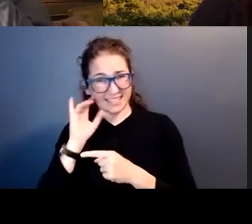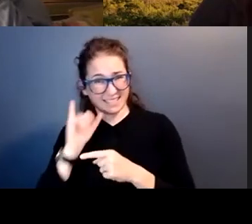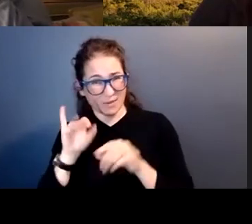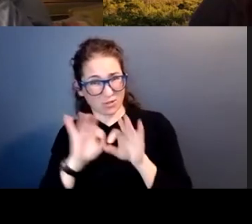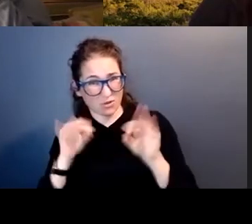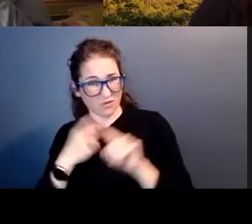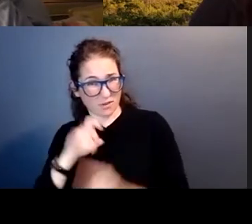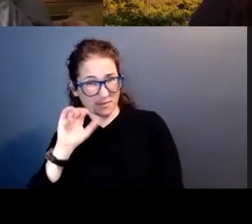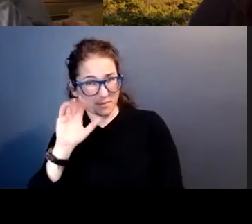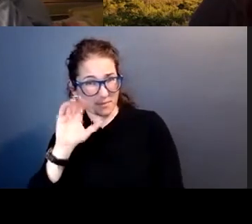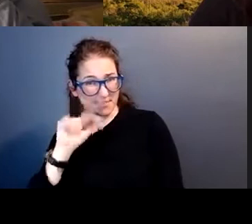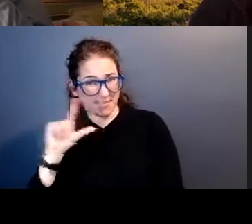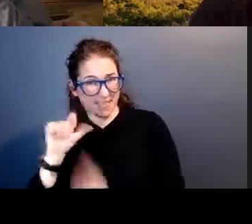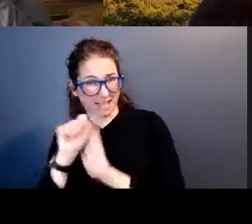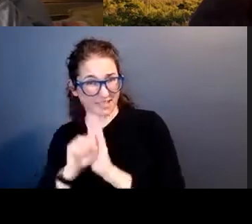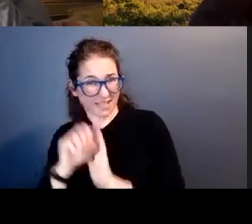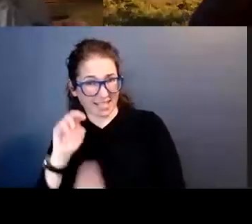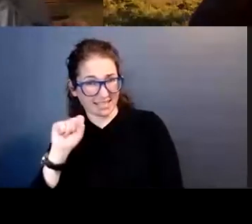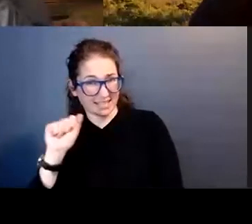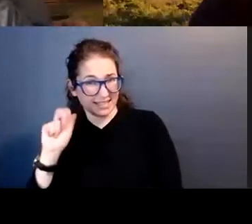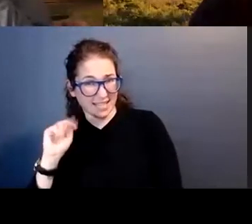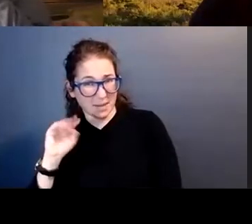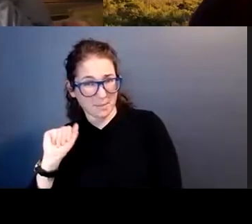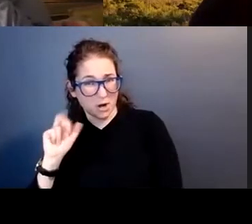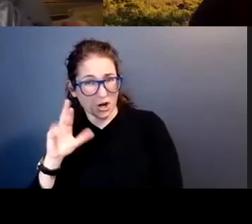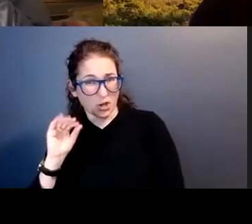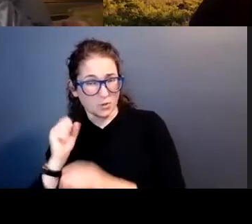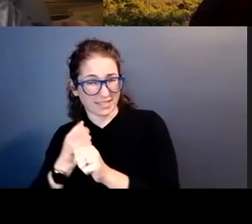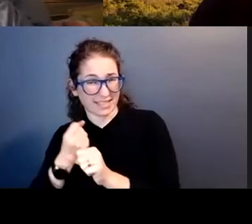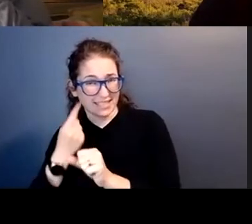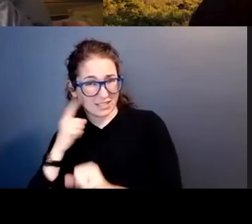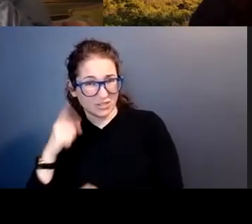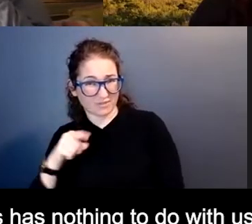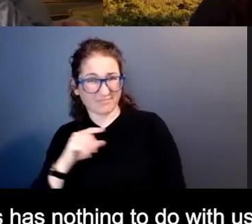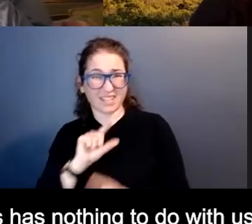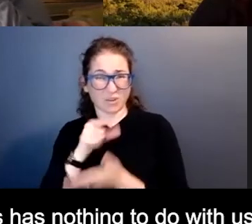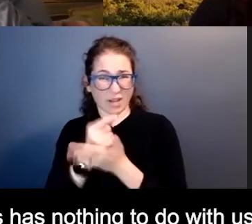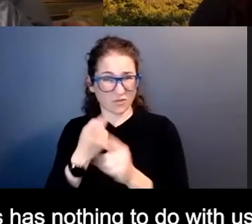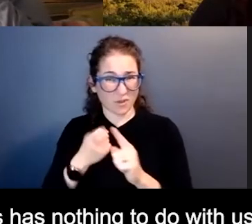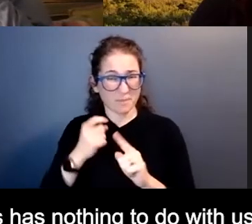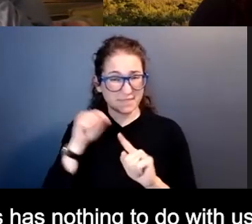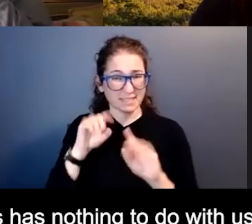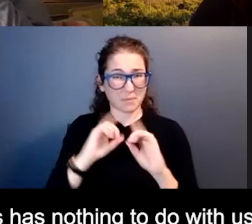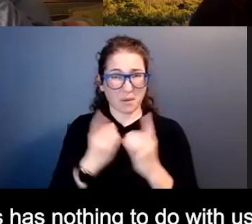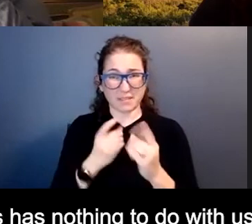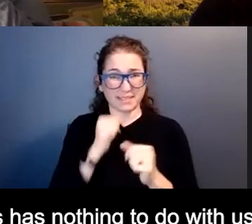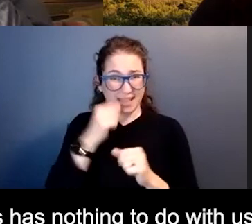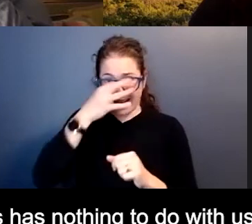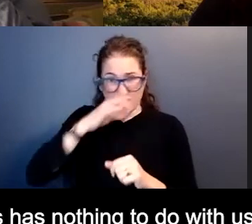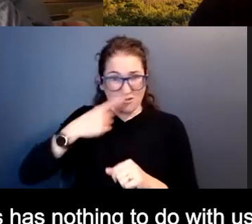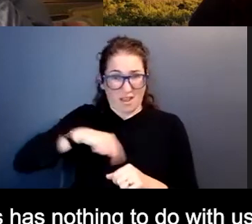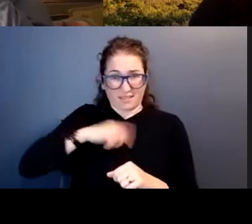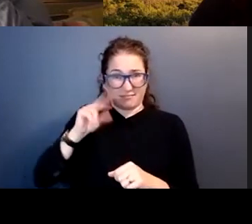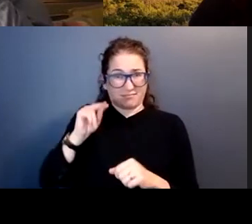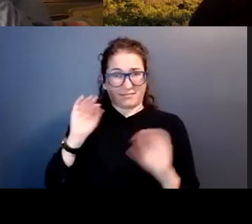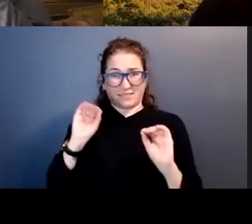from Cal State San Marcos gets you? So these were, these were graduates of a department nowhere near us has nothing